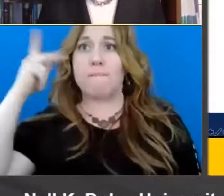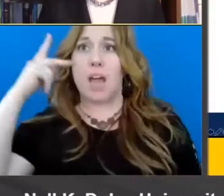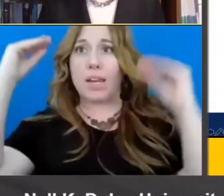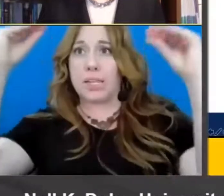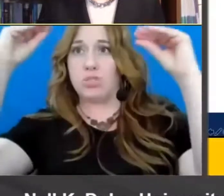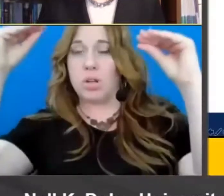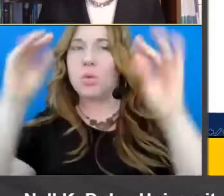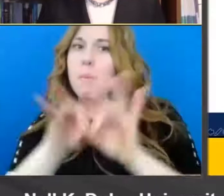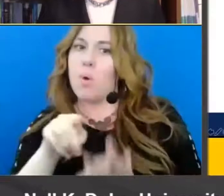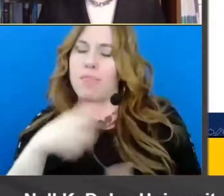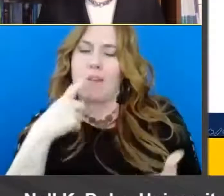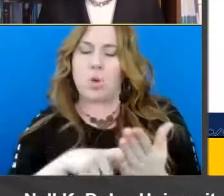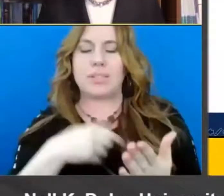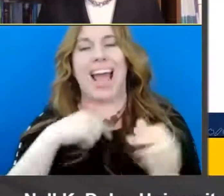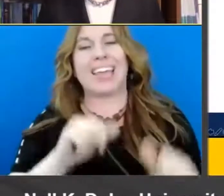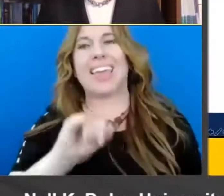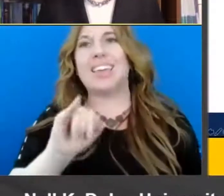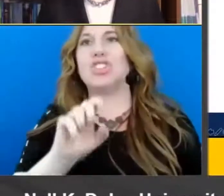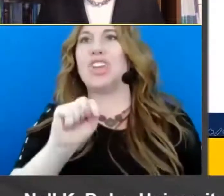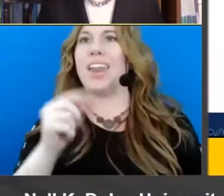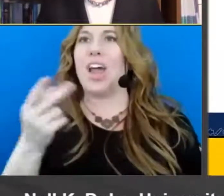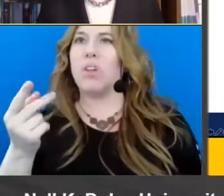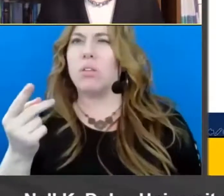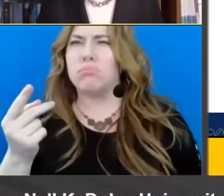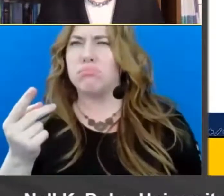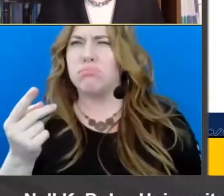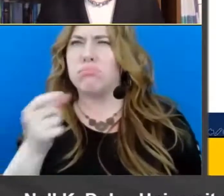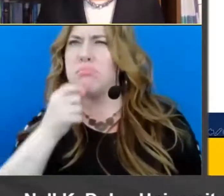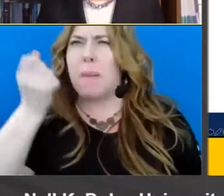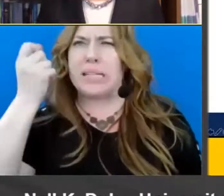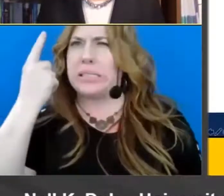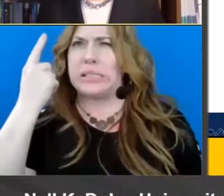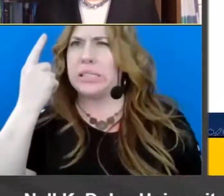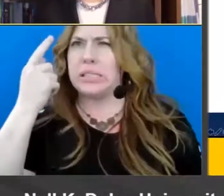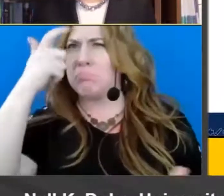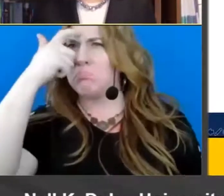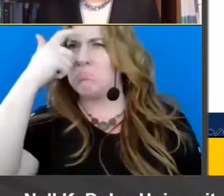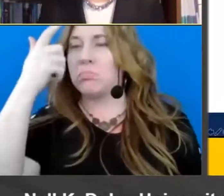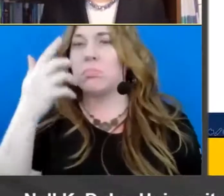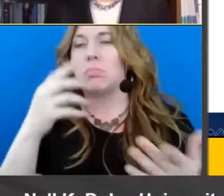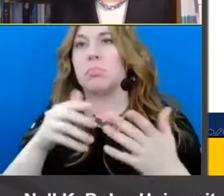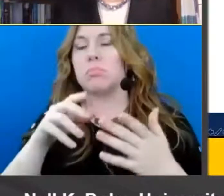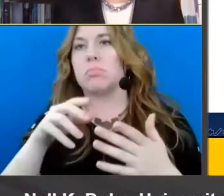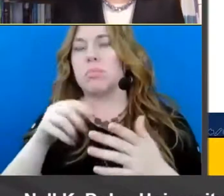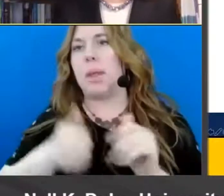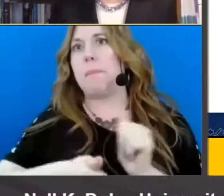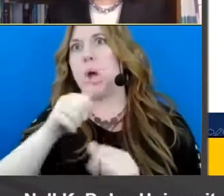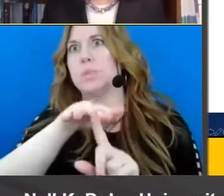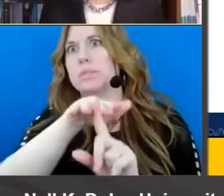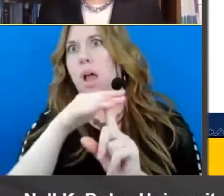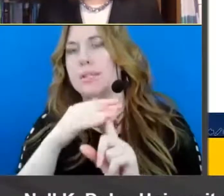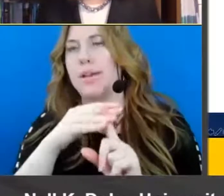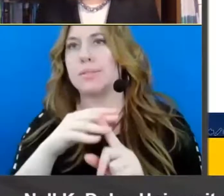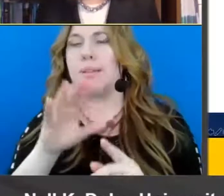to notice that i can jet a dog doesn't make a lot of sense at least in most contexts unless it's a story about putting dogs on jets or something